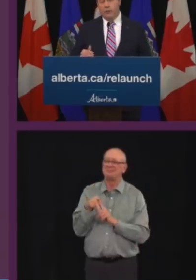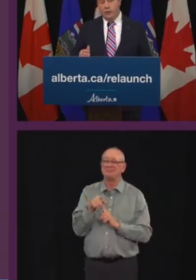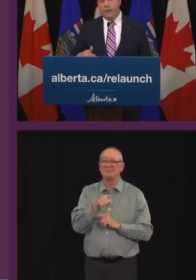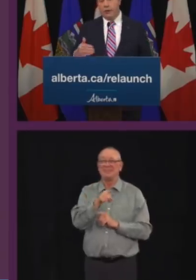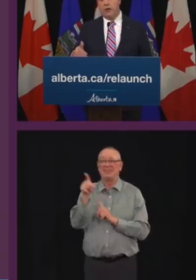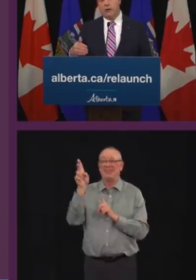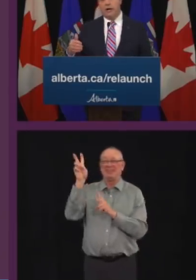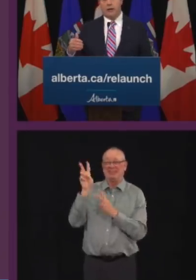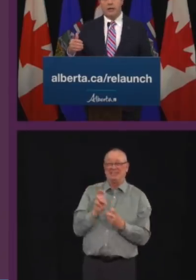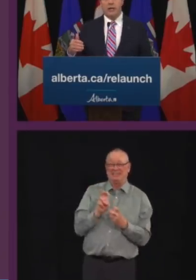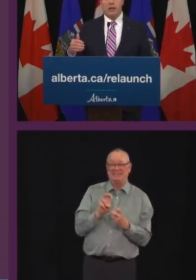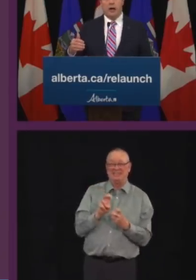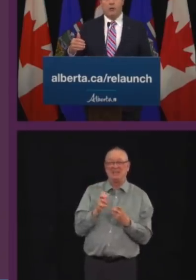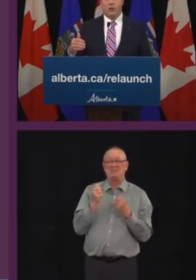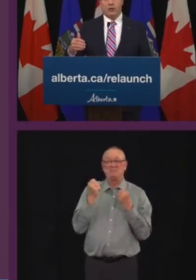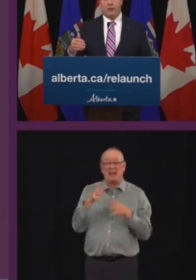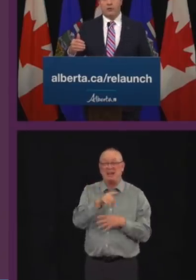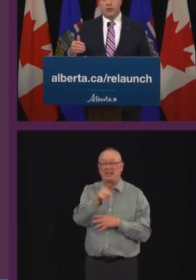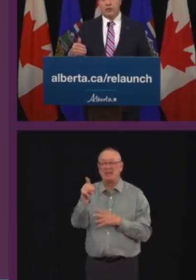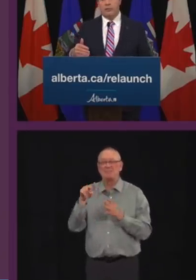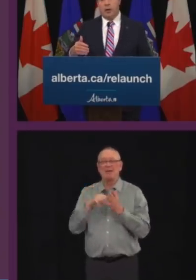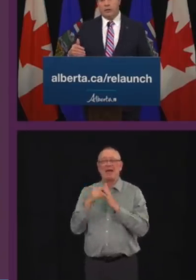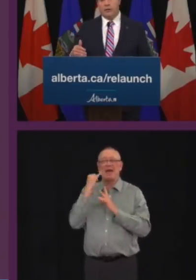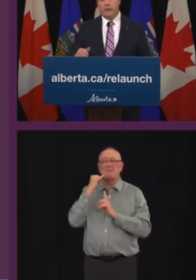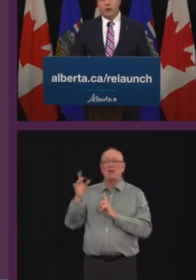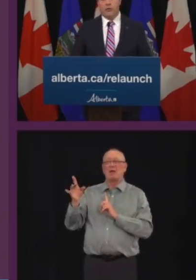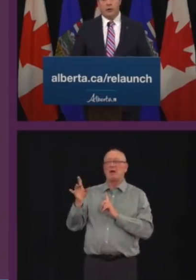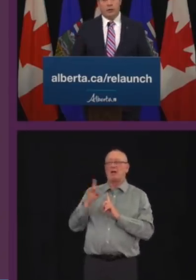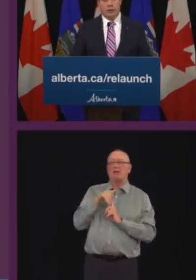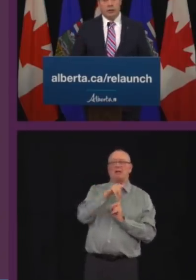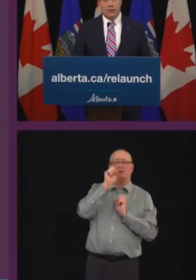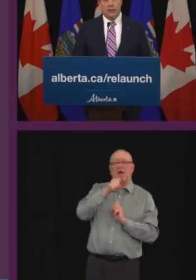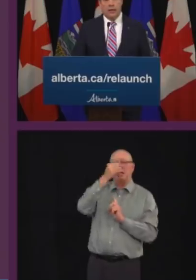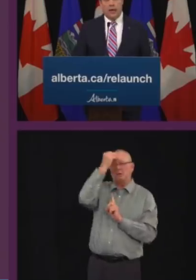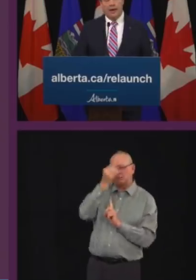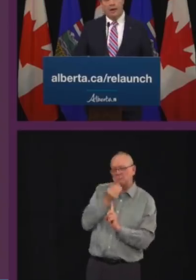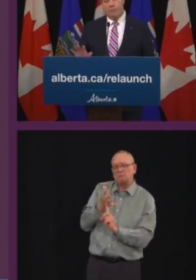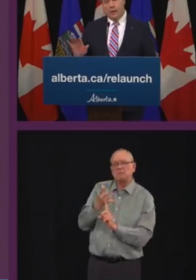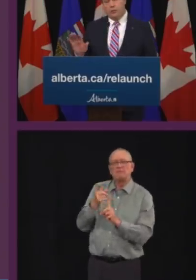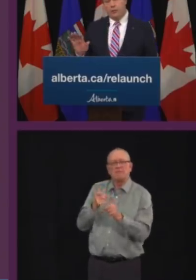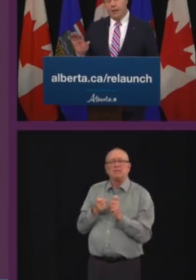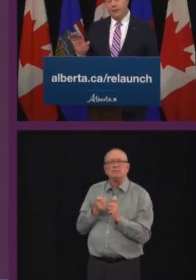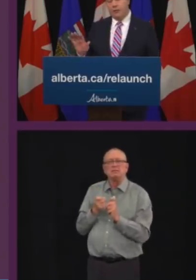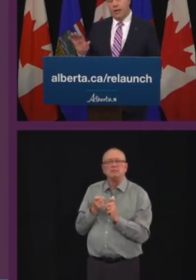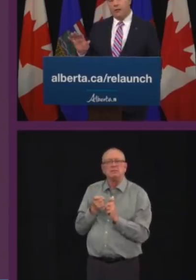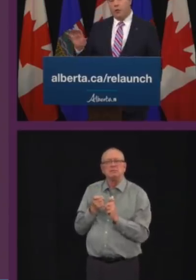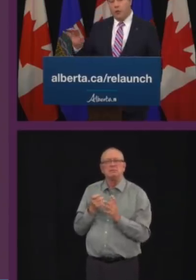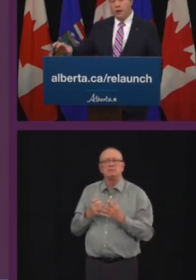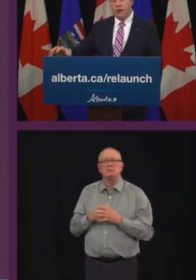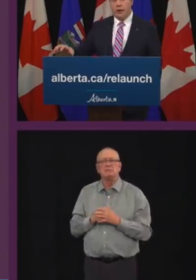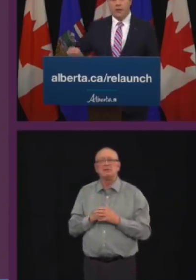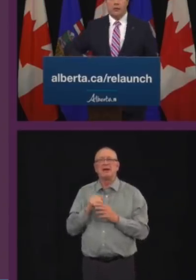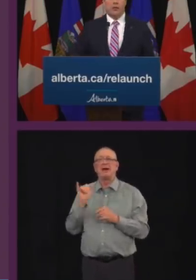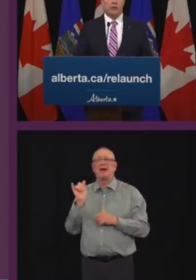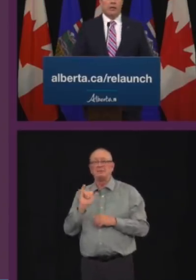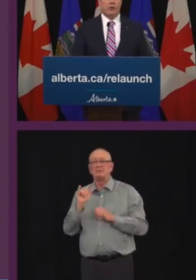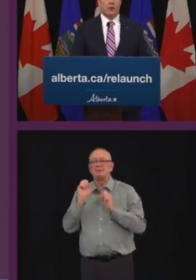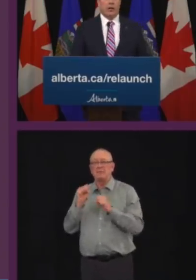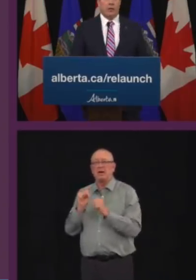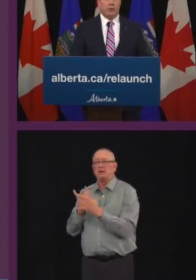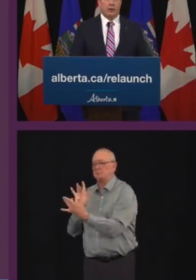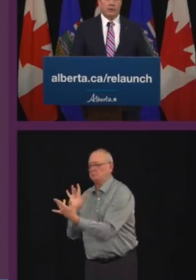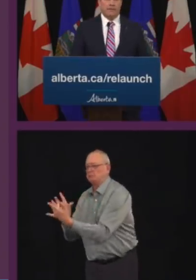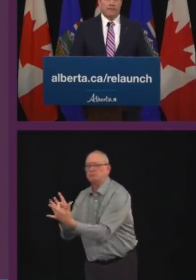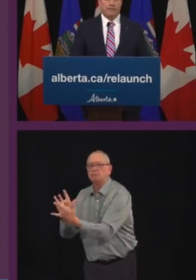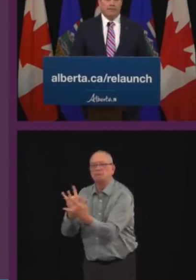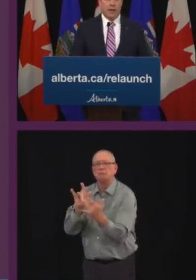you if you've come into contact with someone who's tested positive for COVID-19. And that means we'll be able to act more quickly to contain